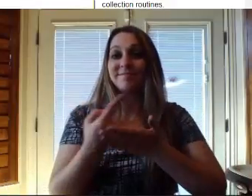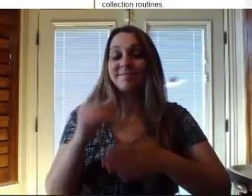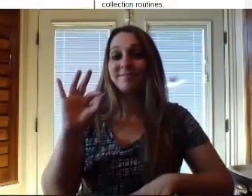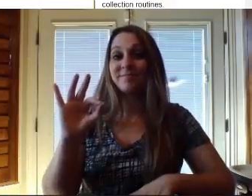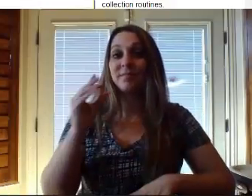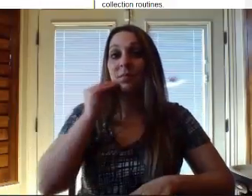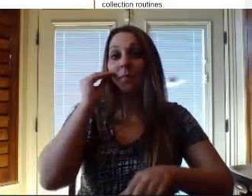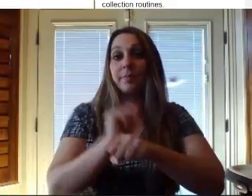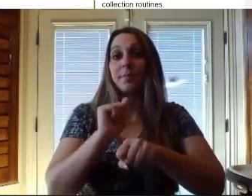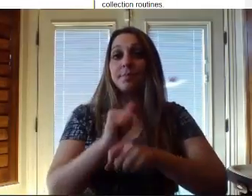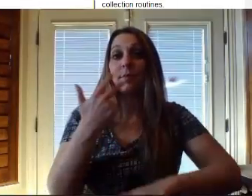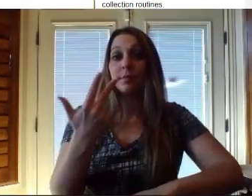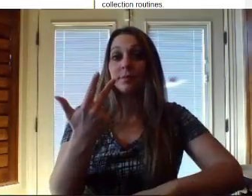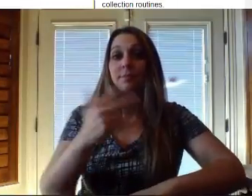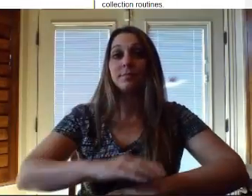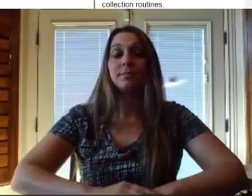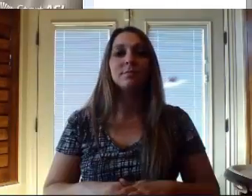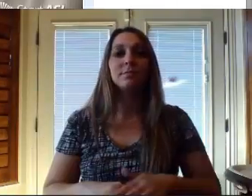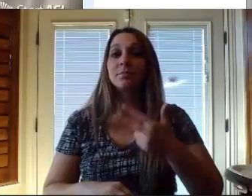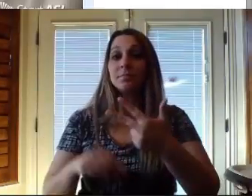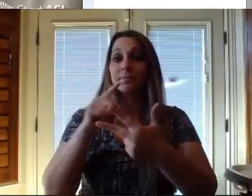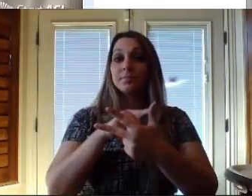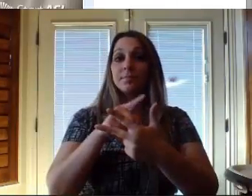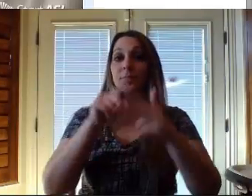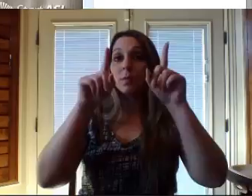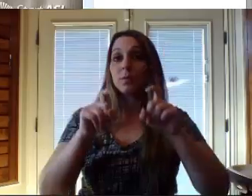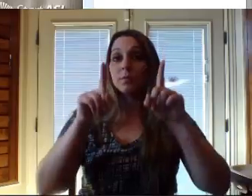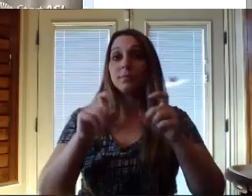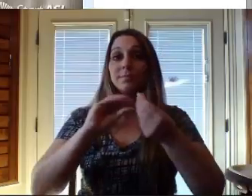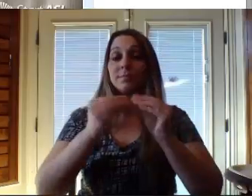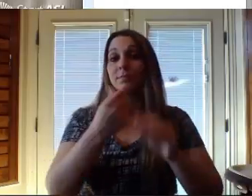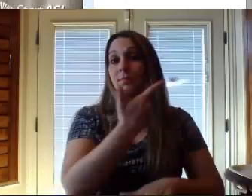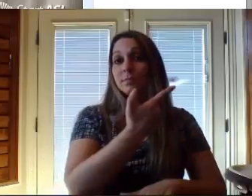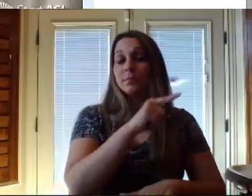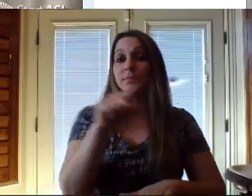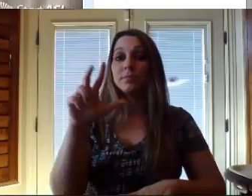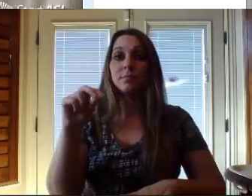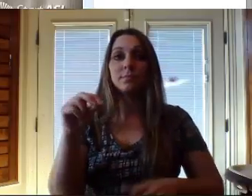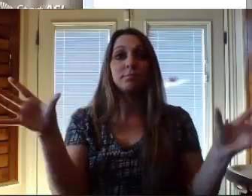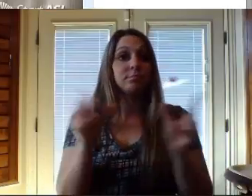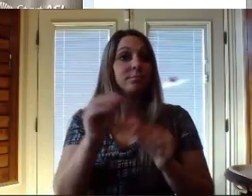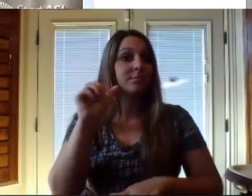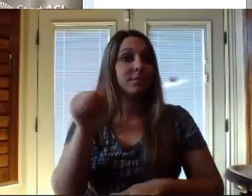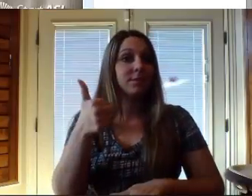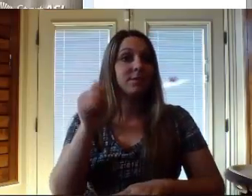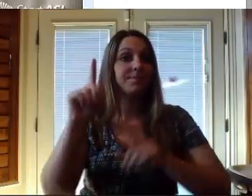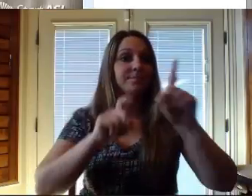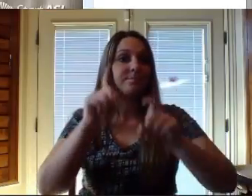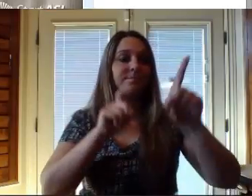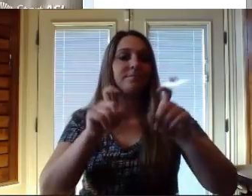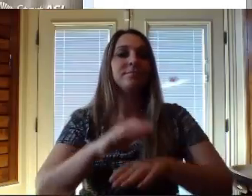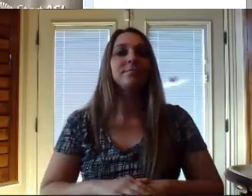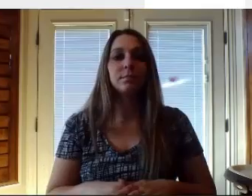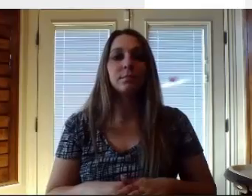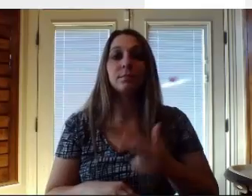Hi! Now is week 9 and we have 3 homework assignments. The first is a quiz on numbers 21 through